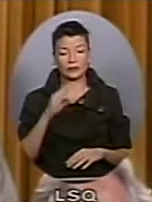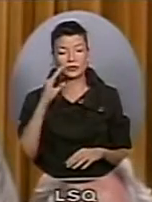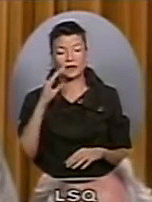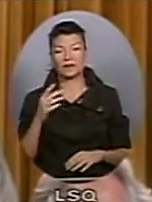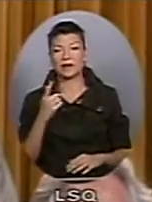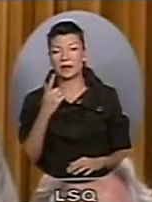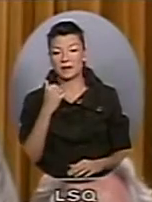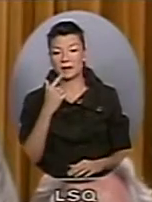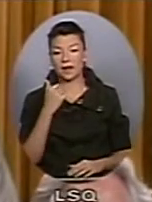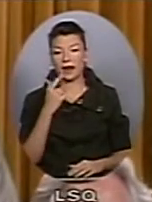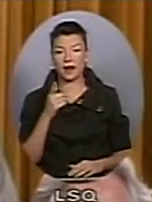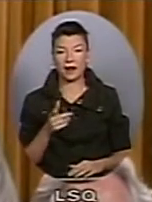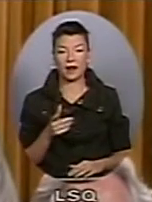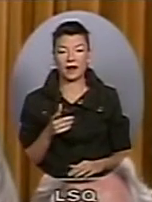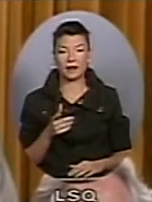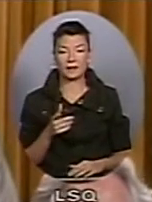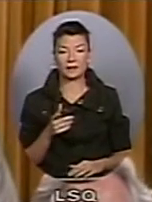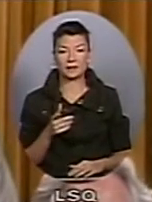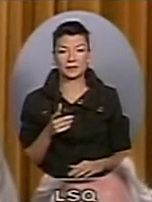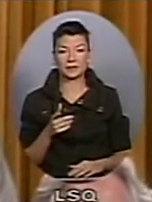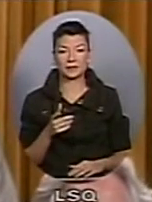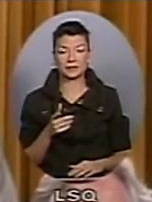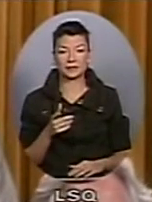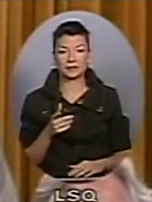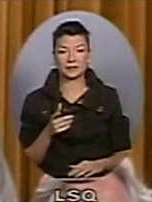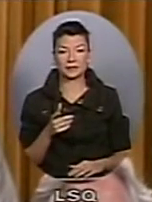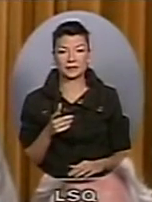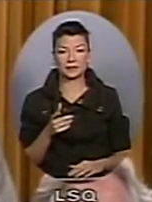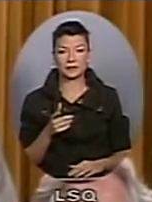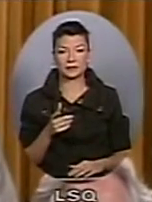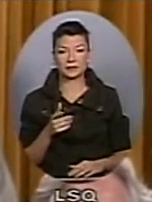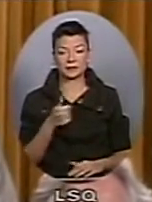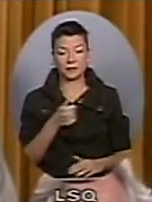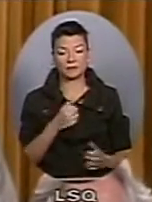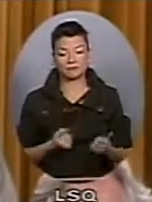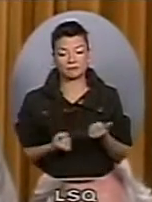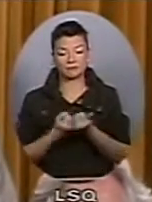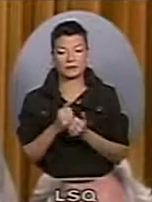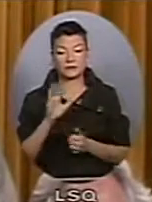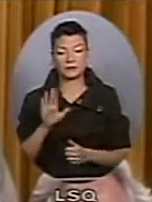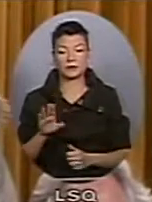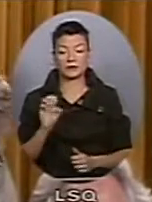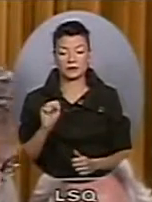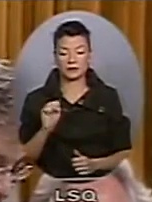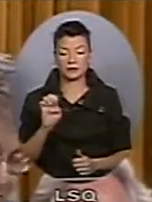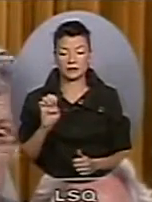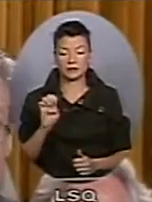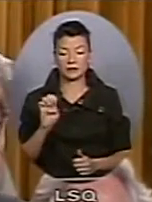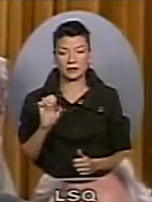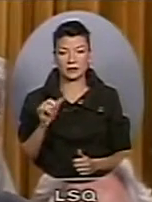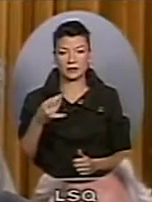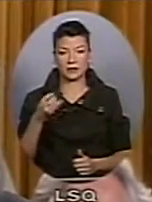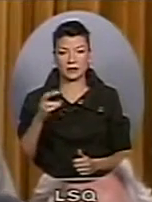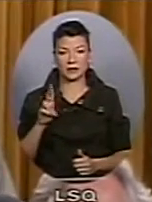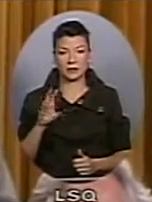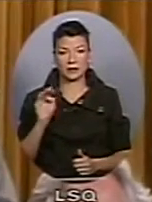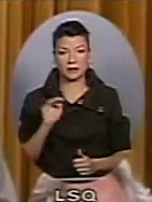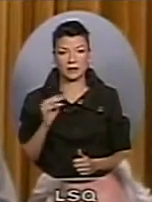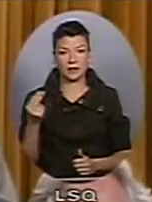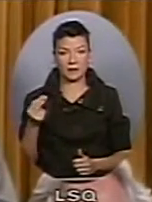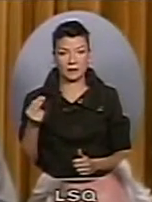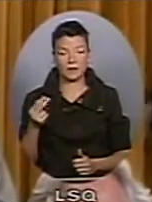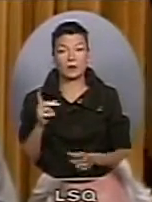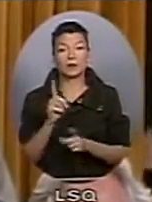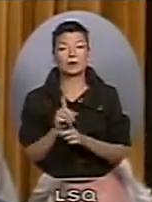he said that Patrick Brazzo's actions were, quote, an honest mistake. Now, not to be outdone, Conservative Senator Tchatchik was able to lower the bar even